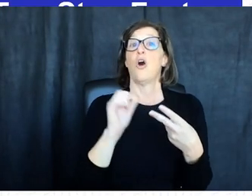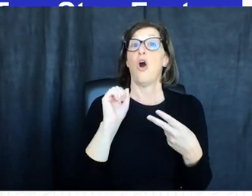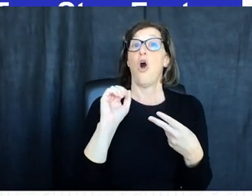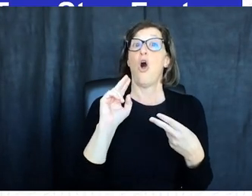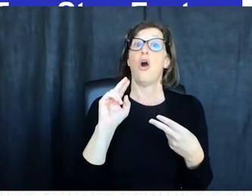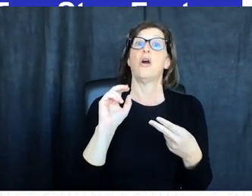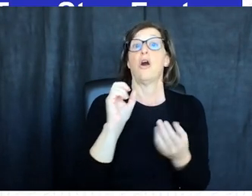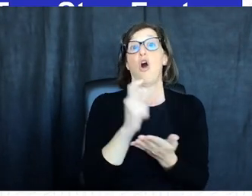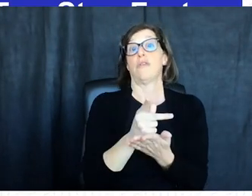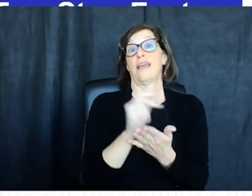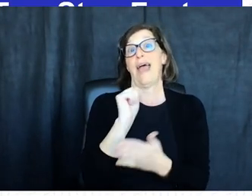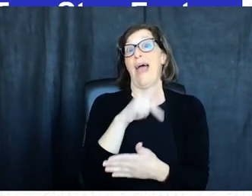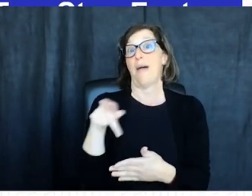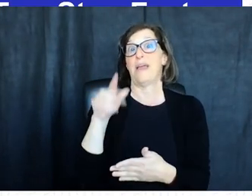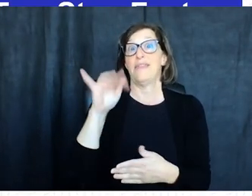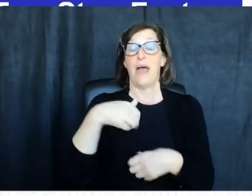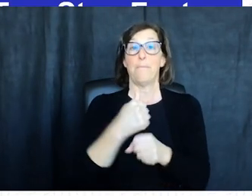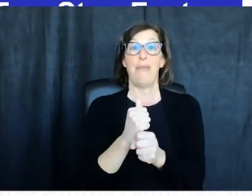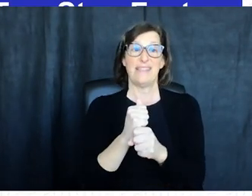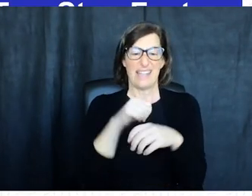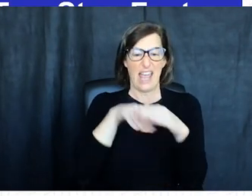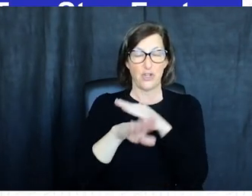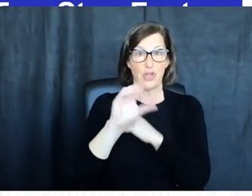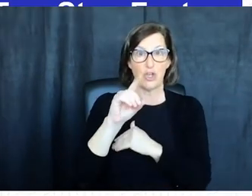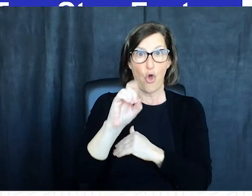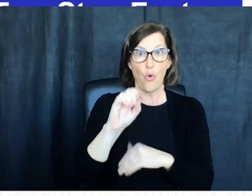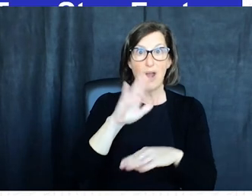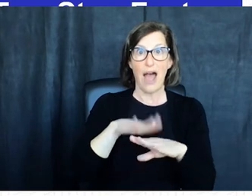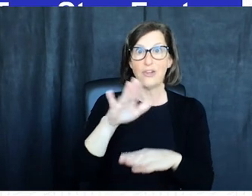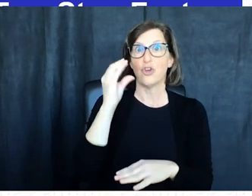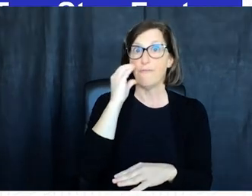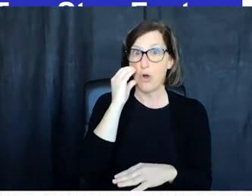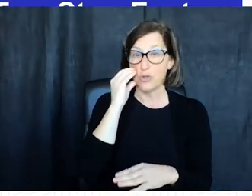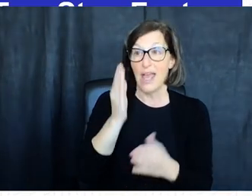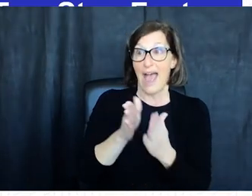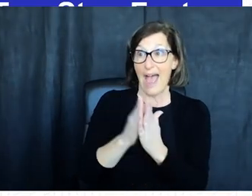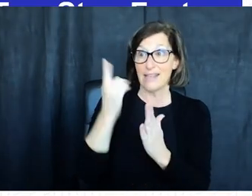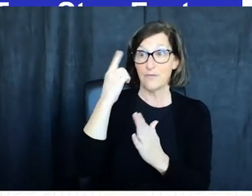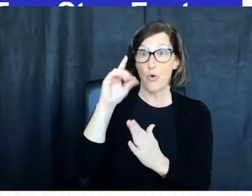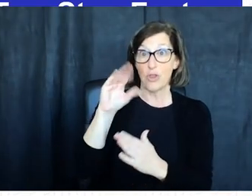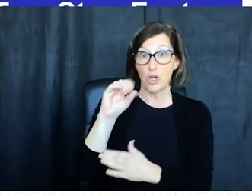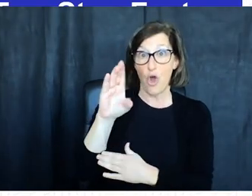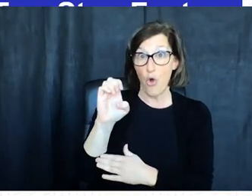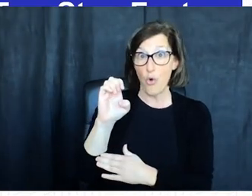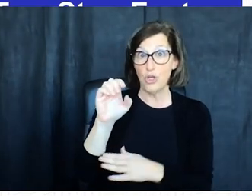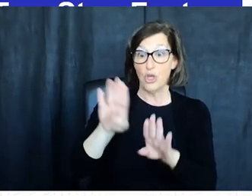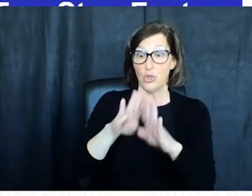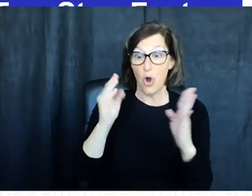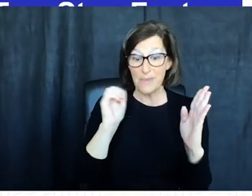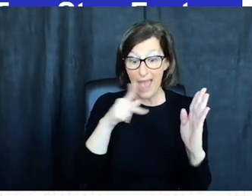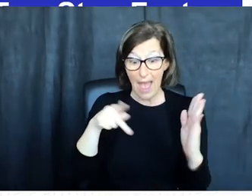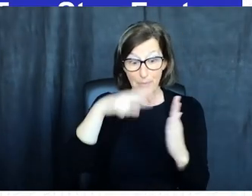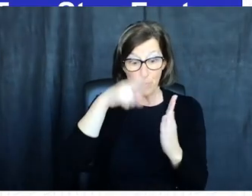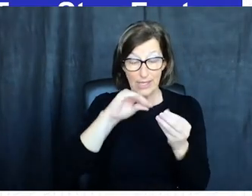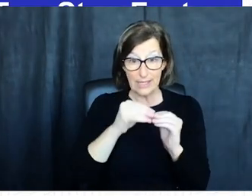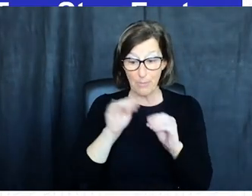is an authenticator app an authenticator app is an app that generates login codes on your phone when prompted for the code you open the app and